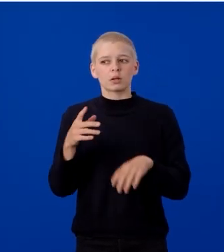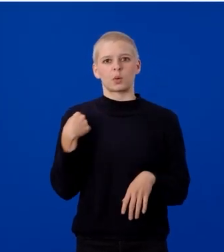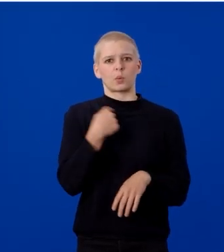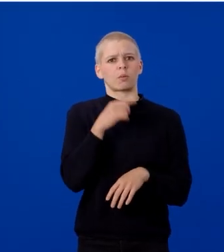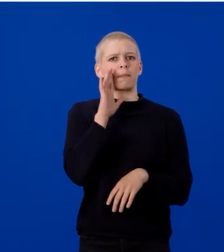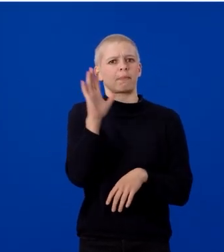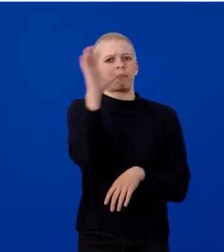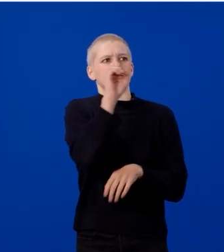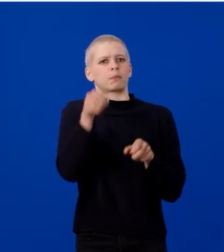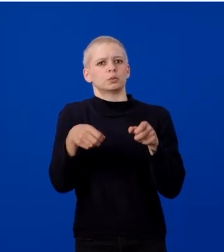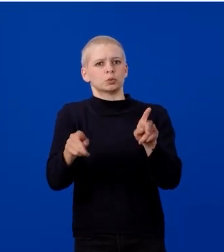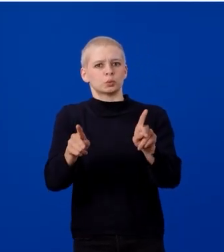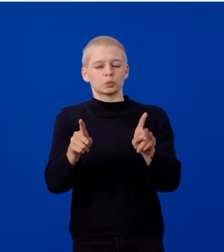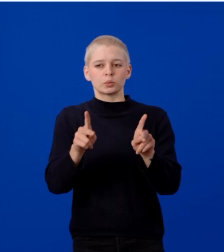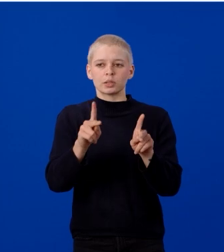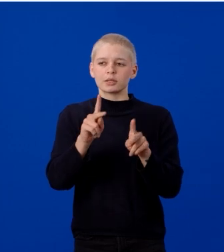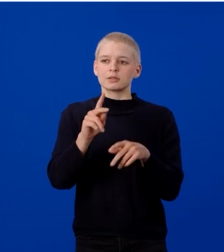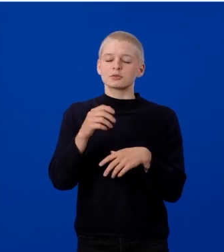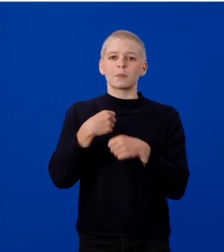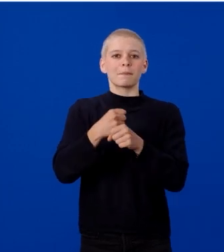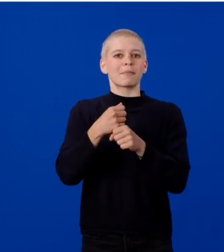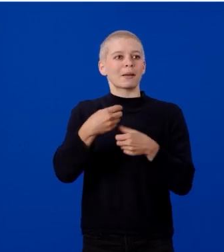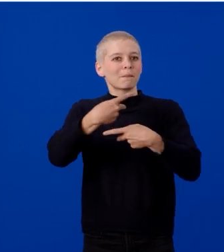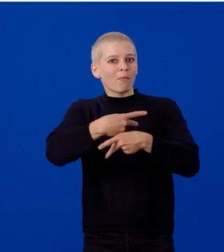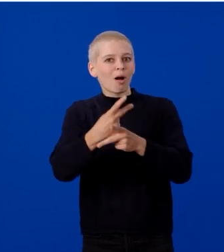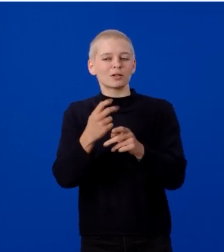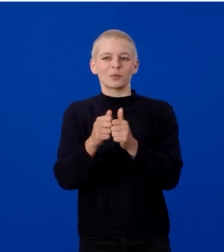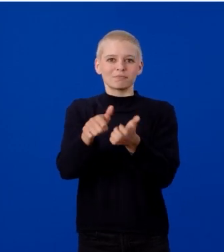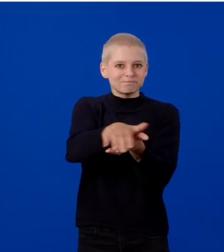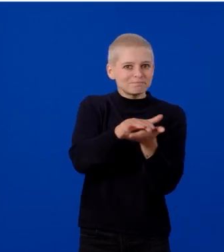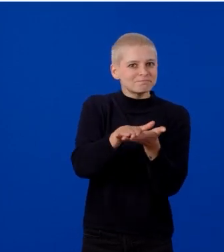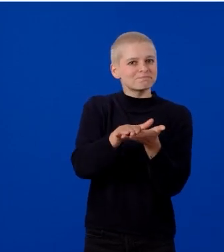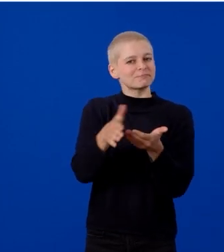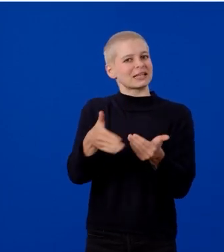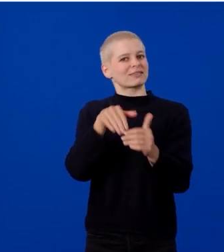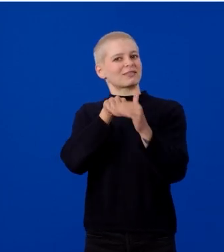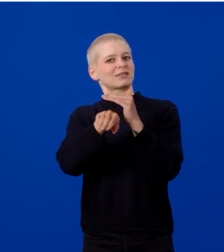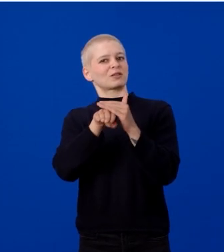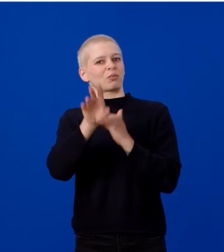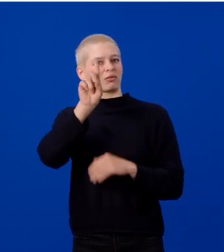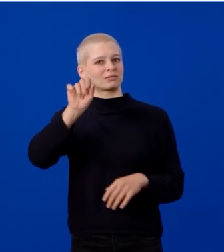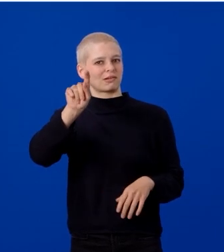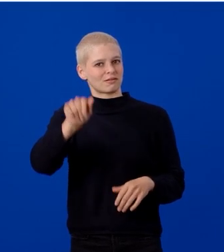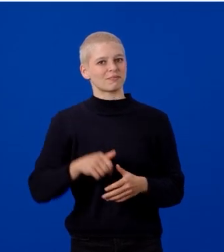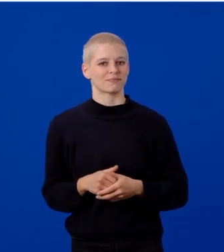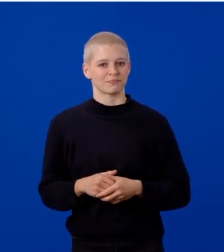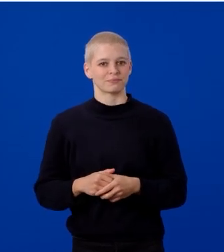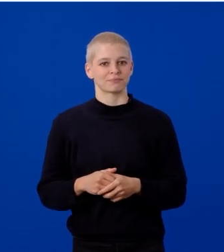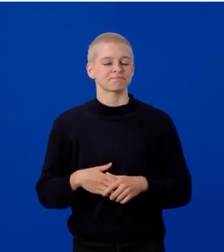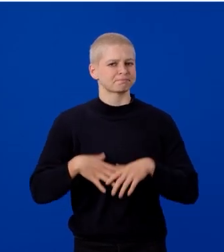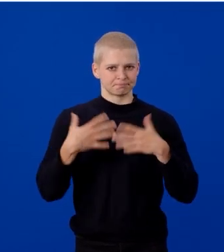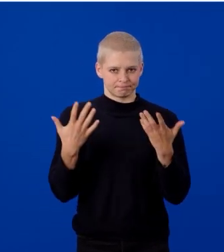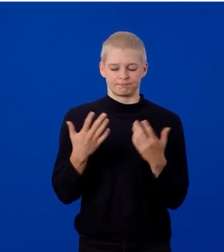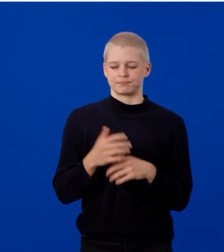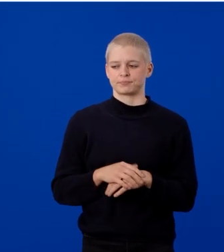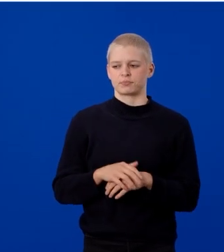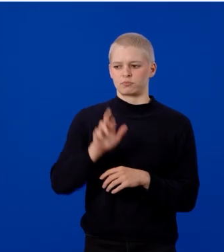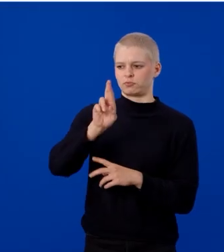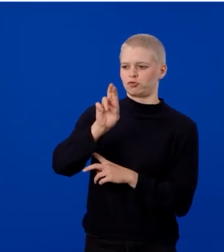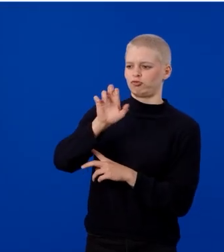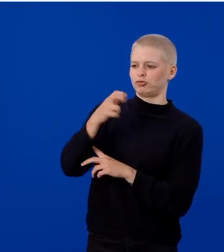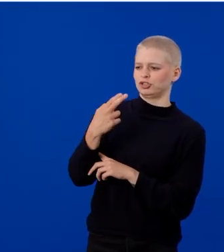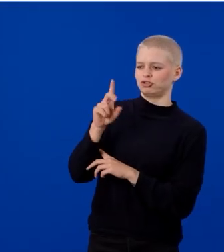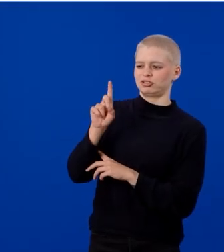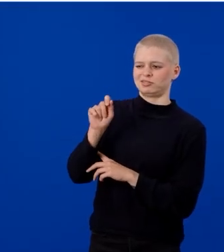on opportunities to create products with clean and accessible data. So what is